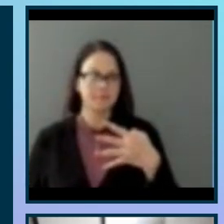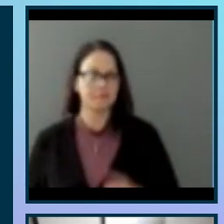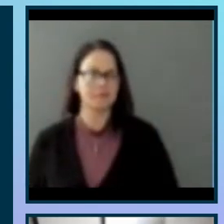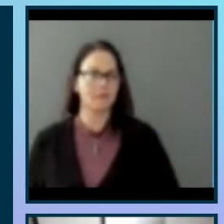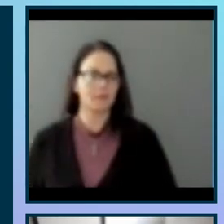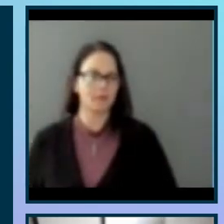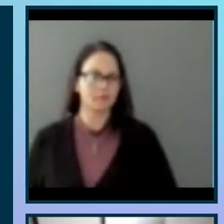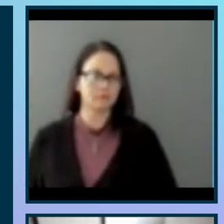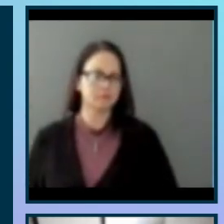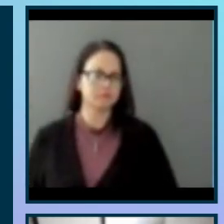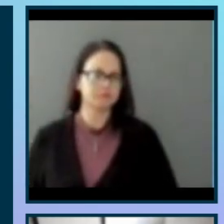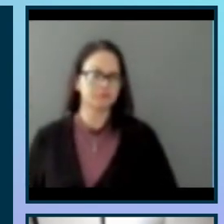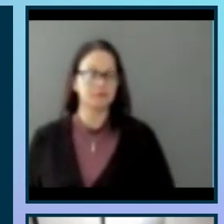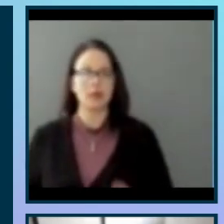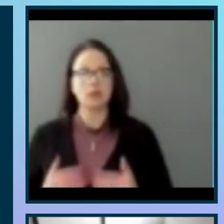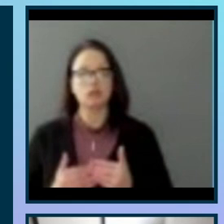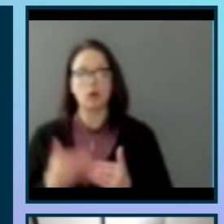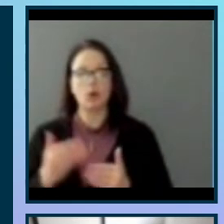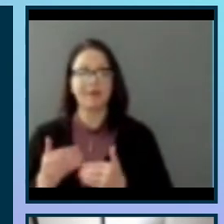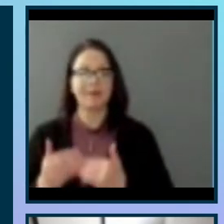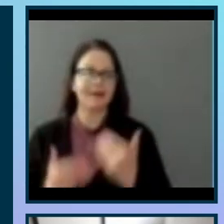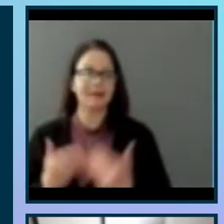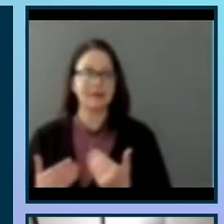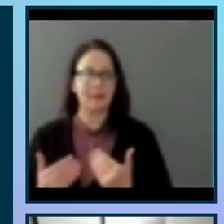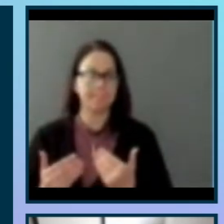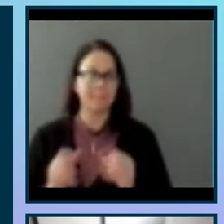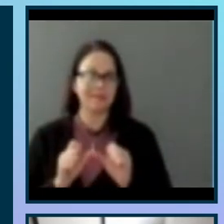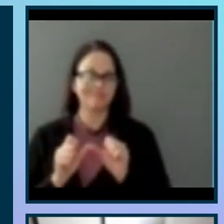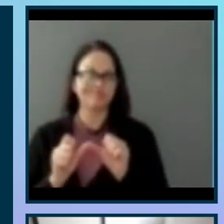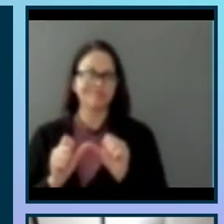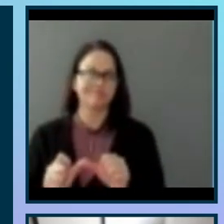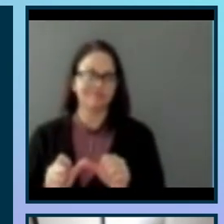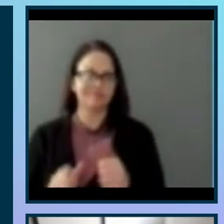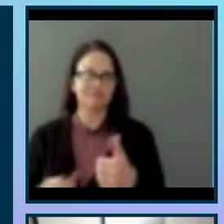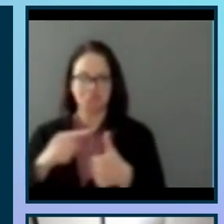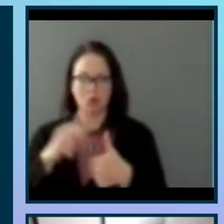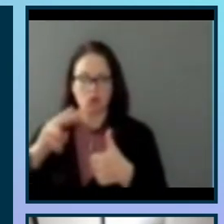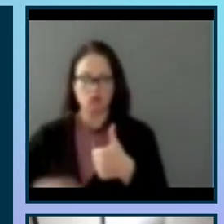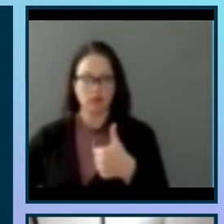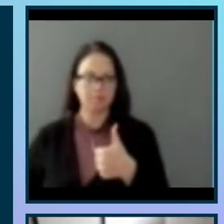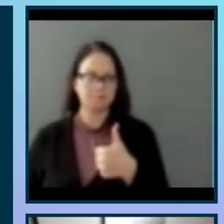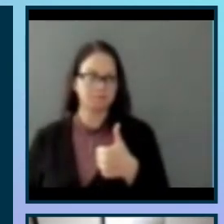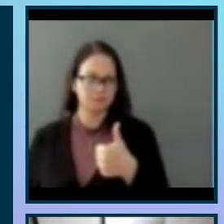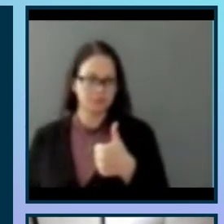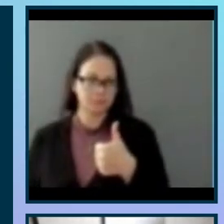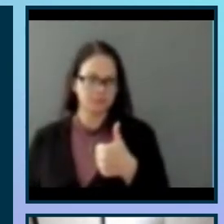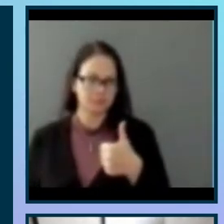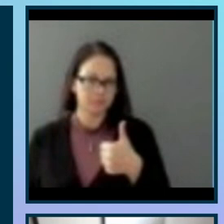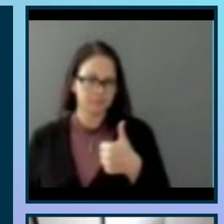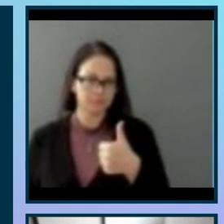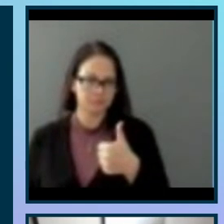So our next steps for this project, it's an ongoing thing, is a redesign of the site due to some technical